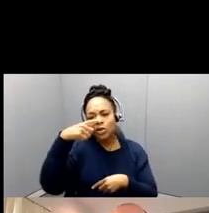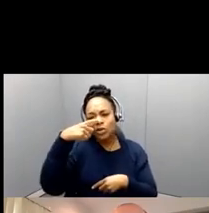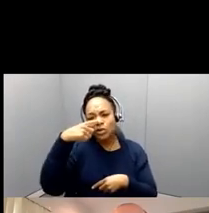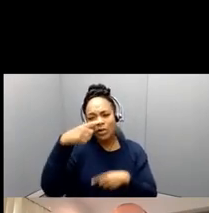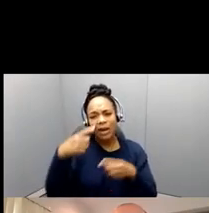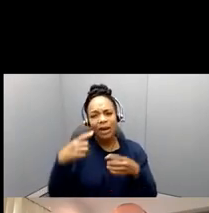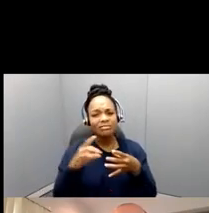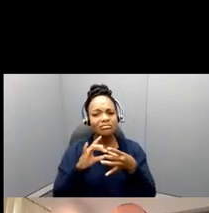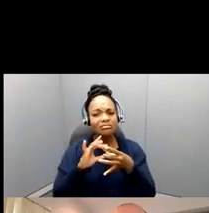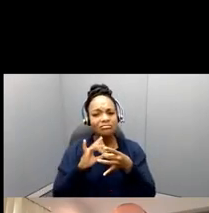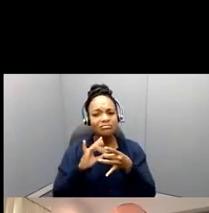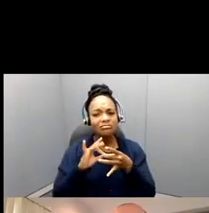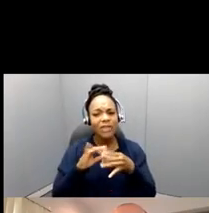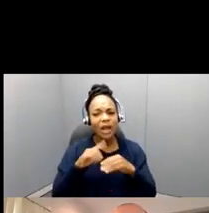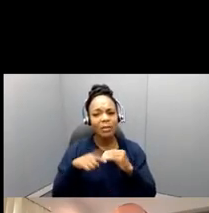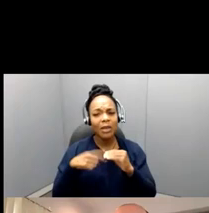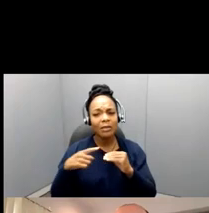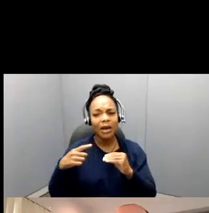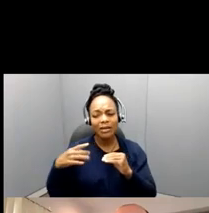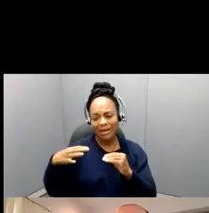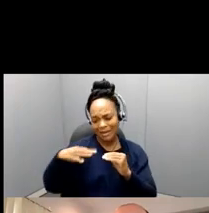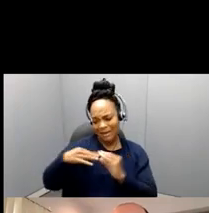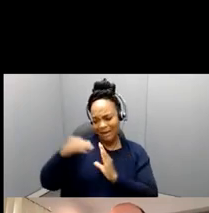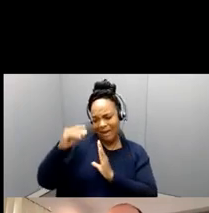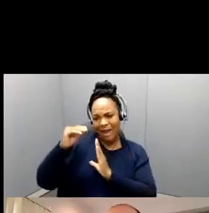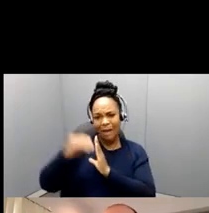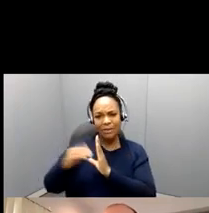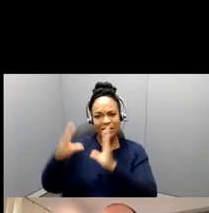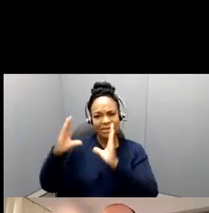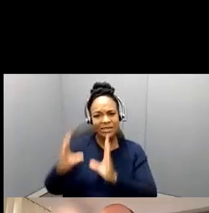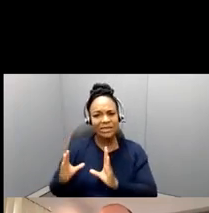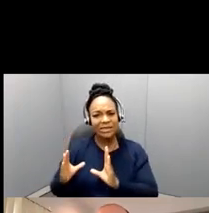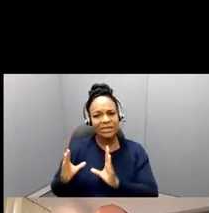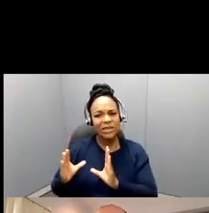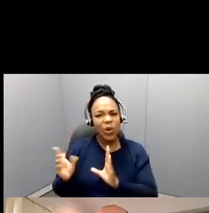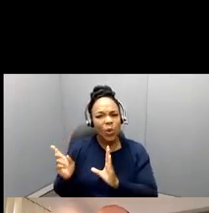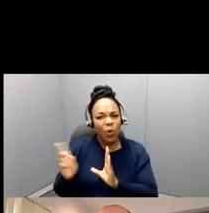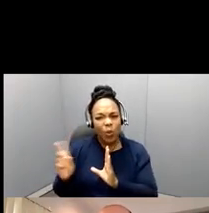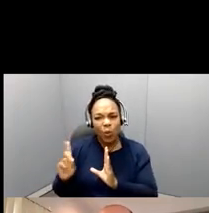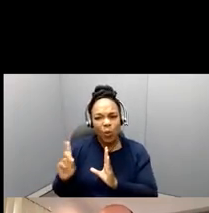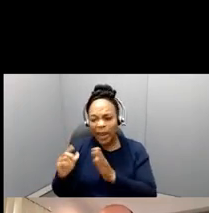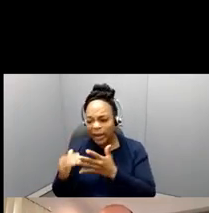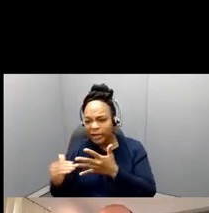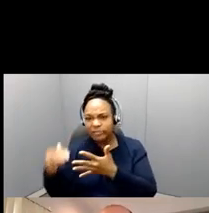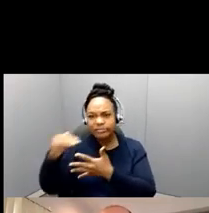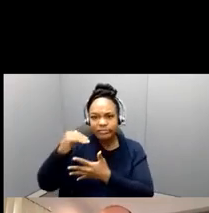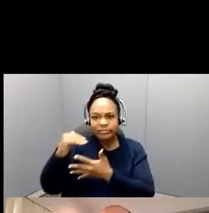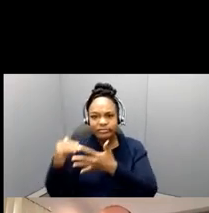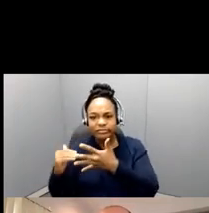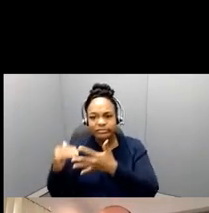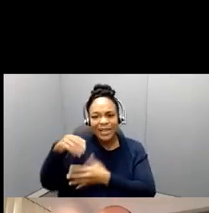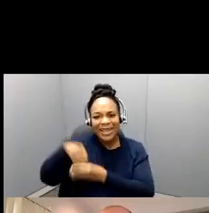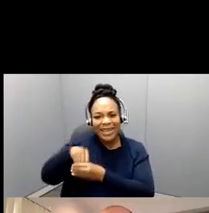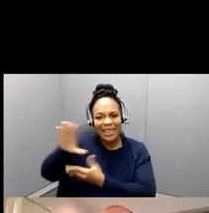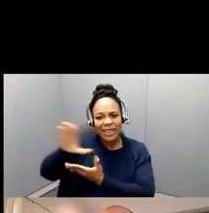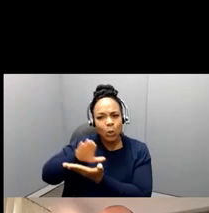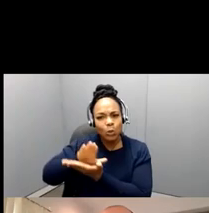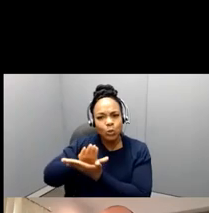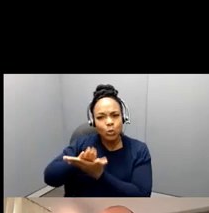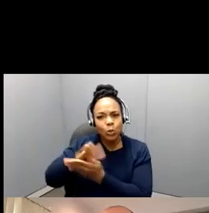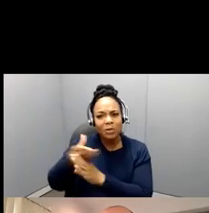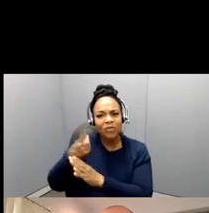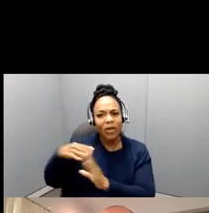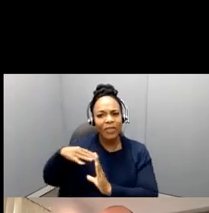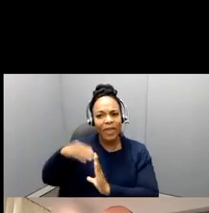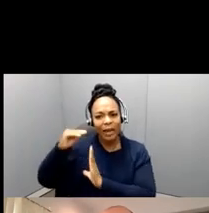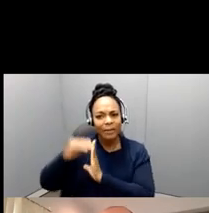applicants should be in their, um, programs? We've had a lot of questions on if the data already needs to be collected,